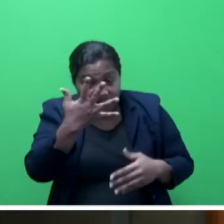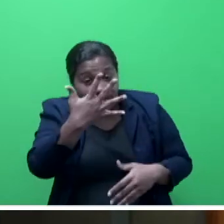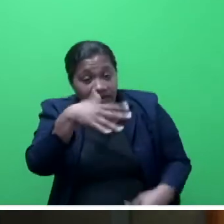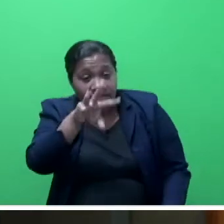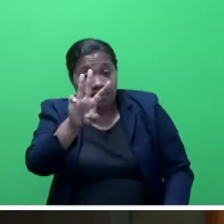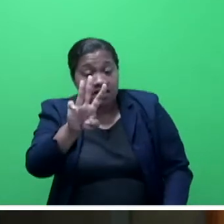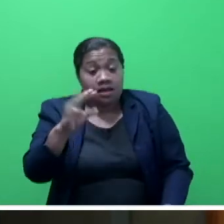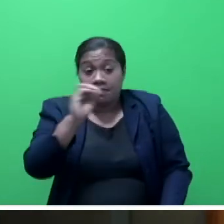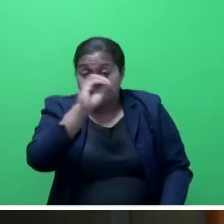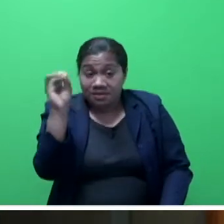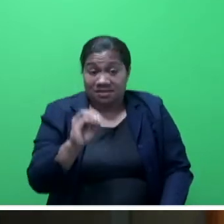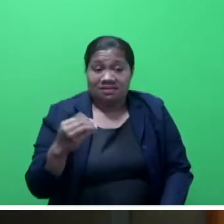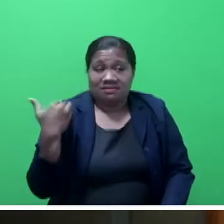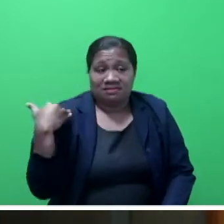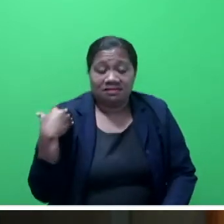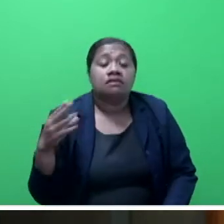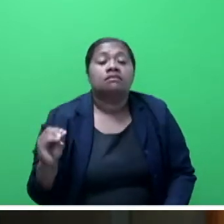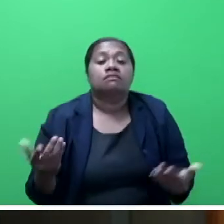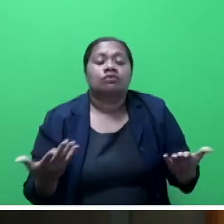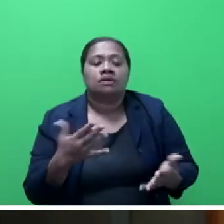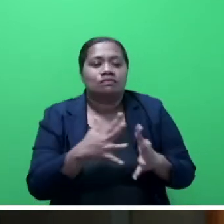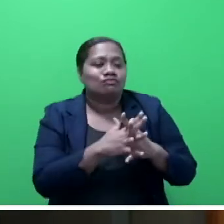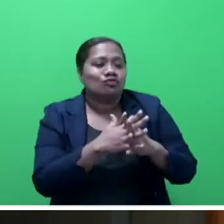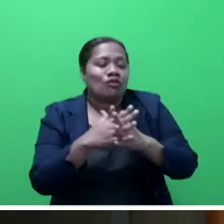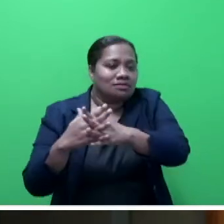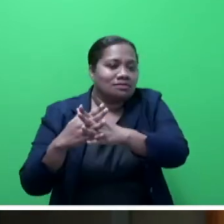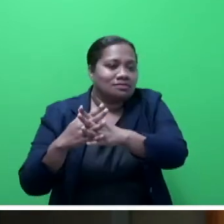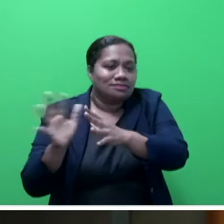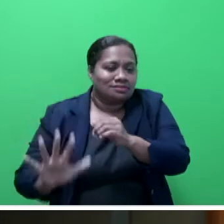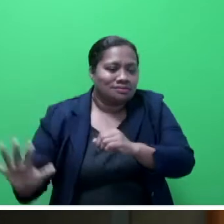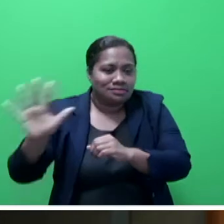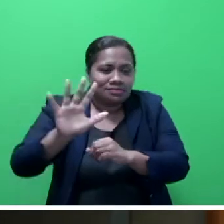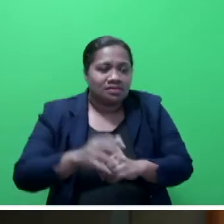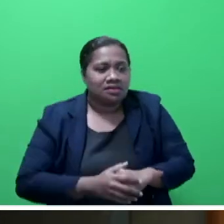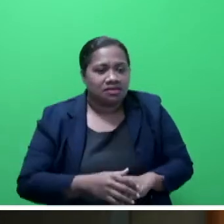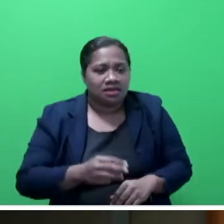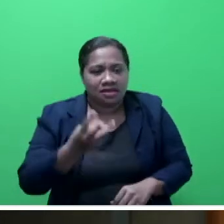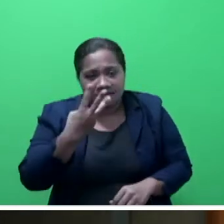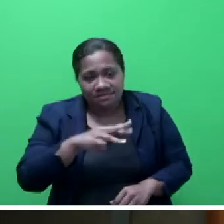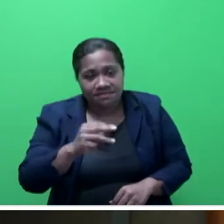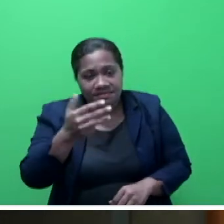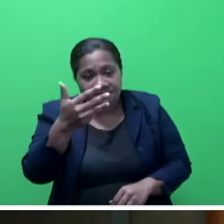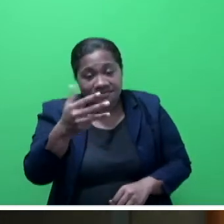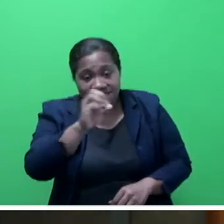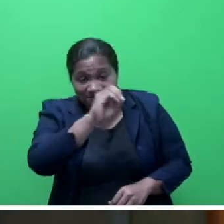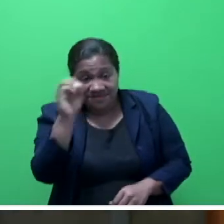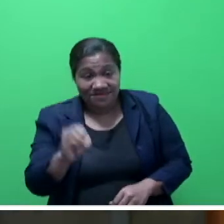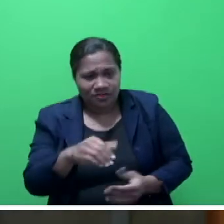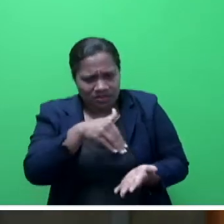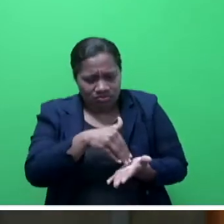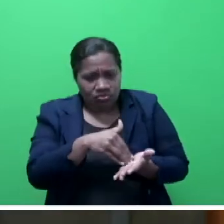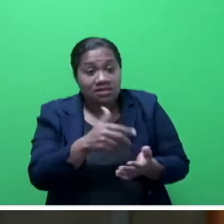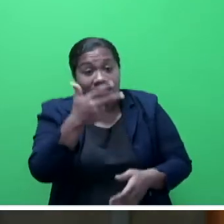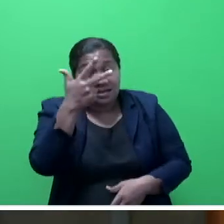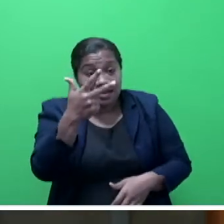affected workers are from the Western Division, 39% are from the Central and 8% from the Northern